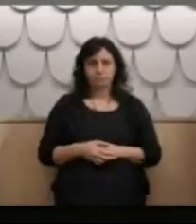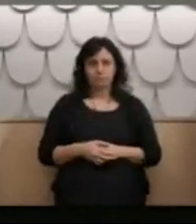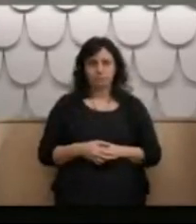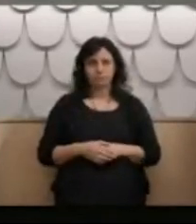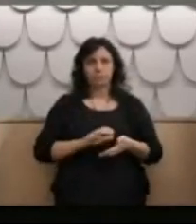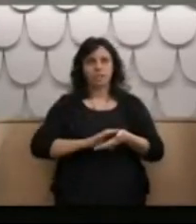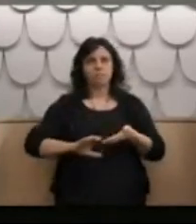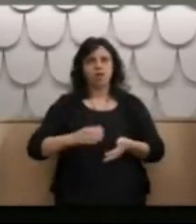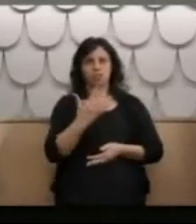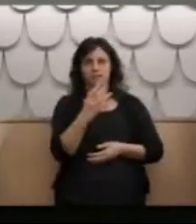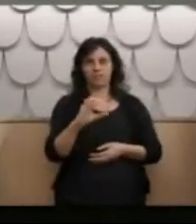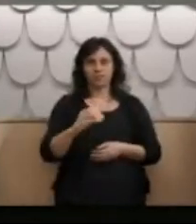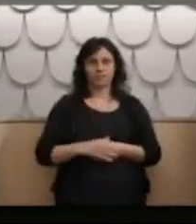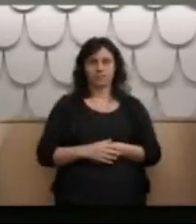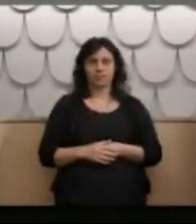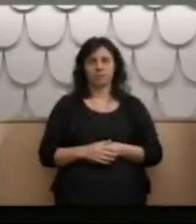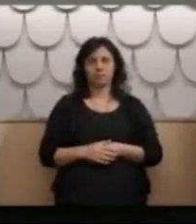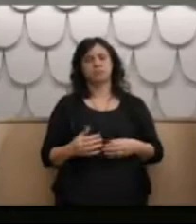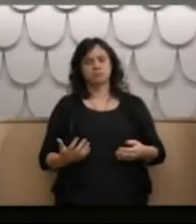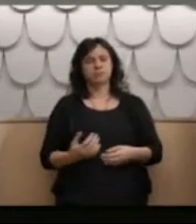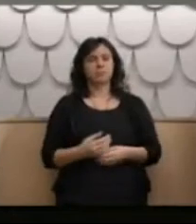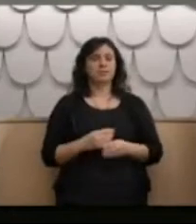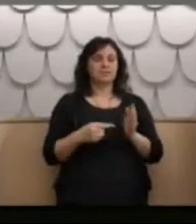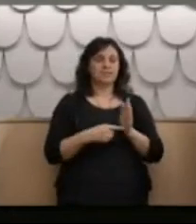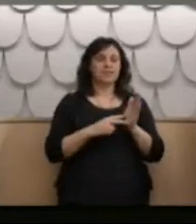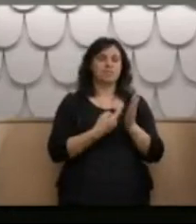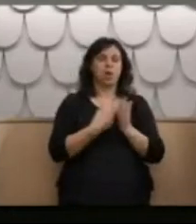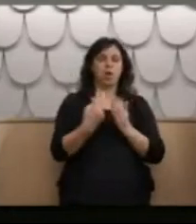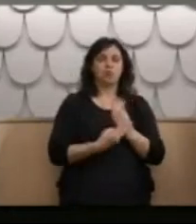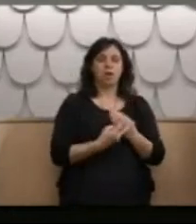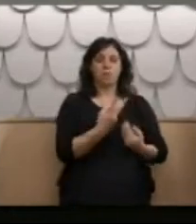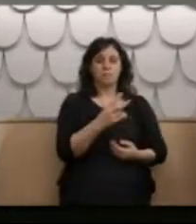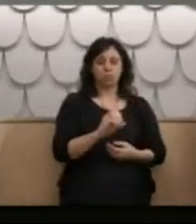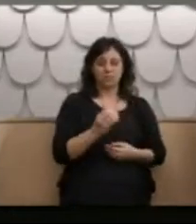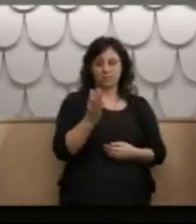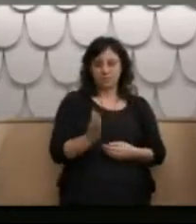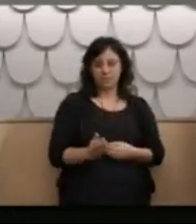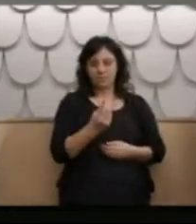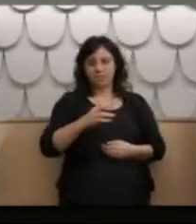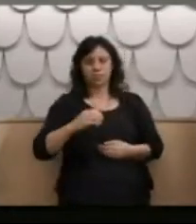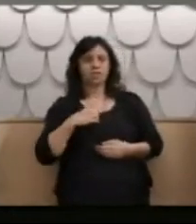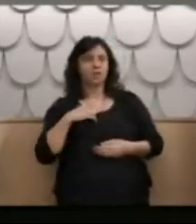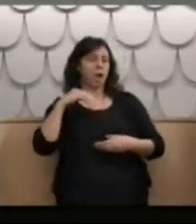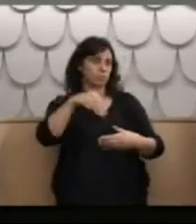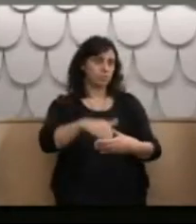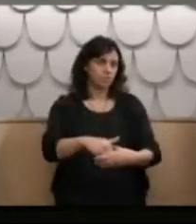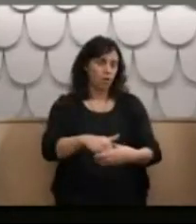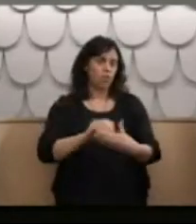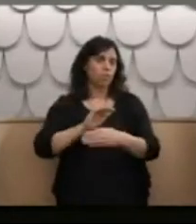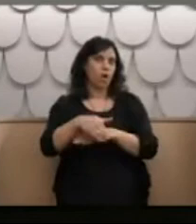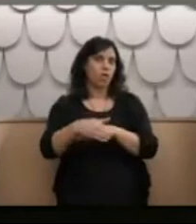Paragraph 50. 2020 documentary. I took part in a TV documentary on what happened in Lake Alice in